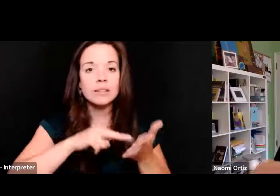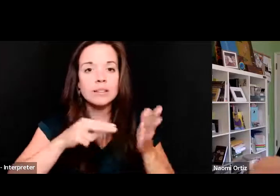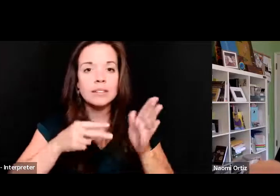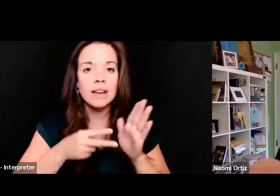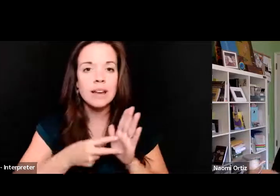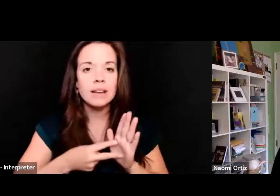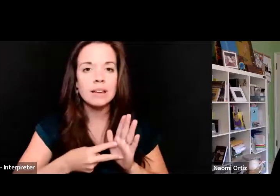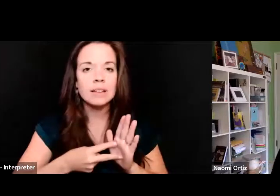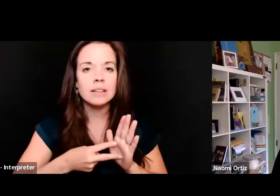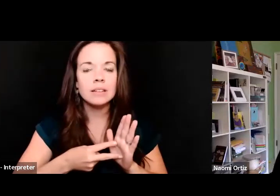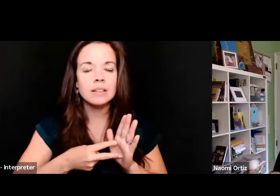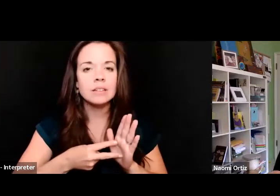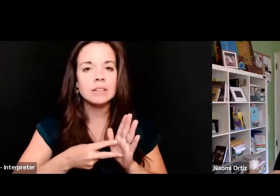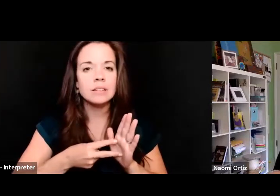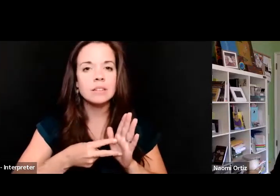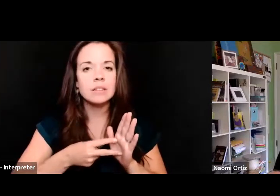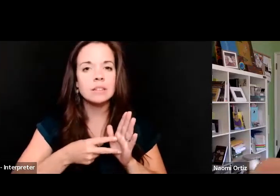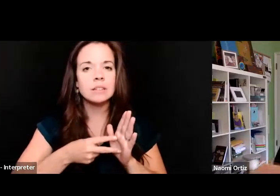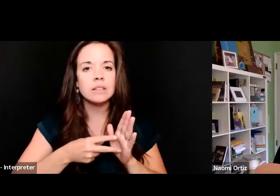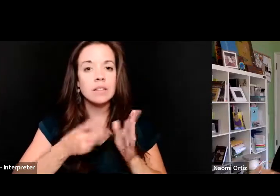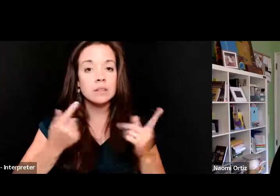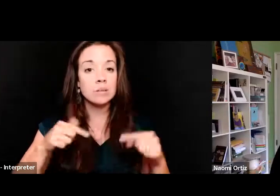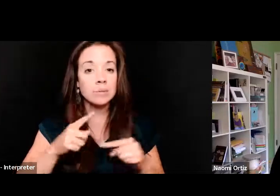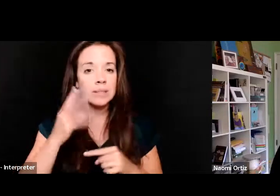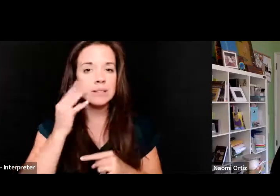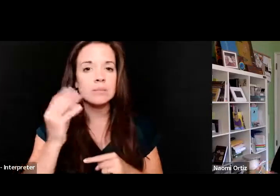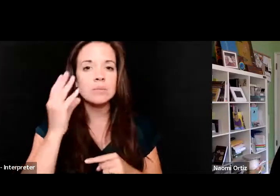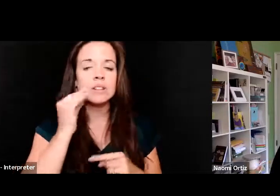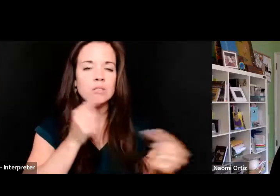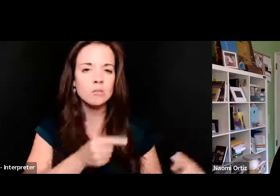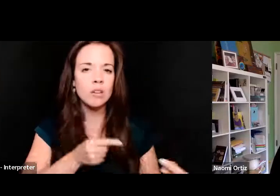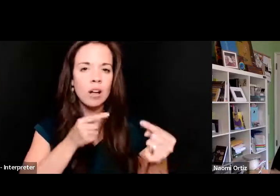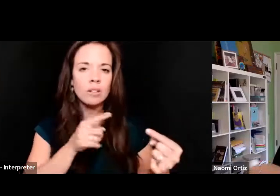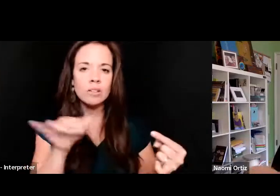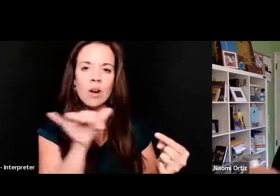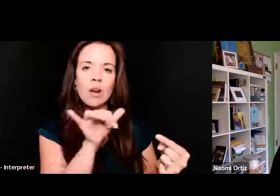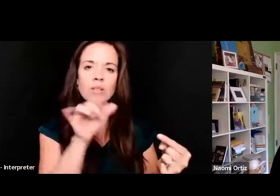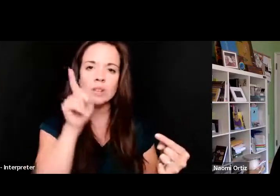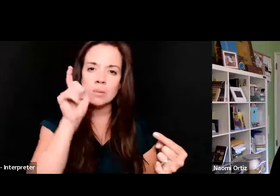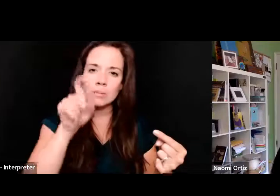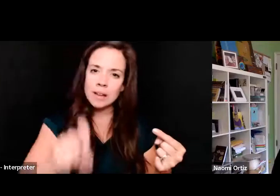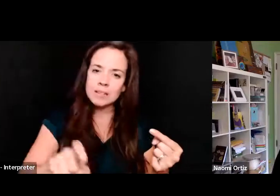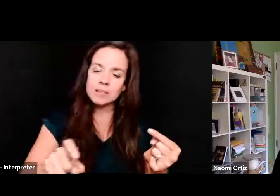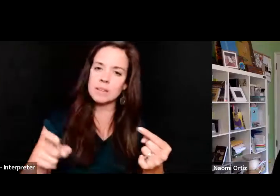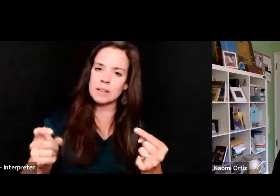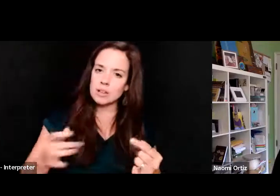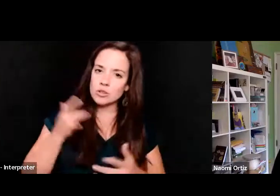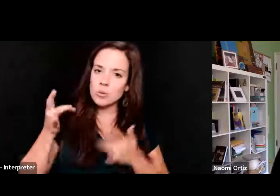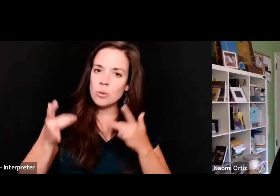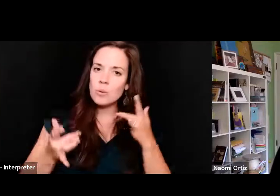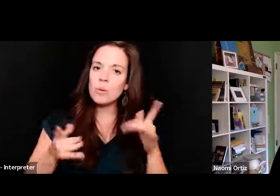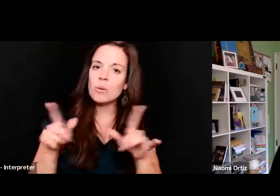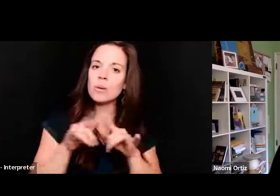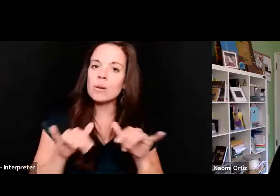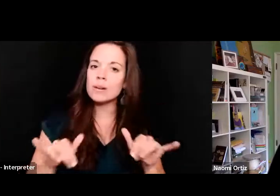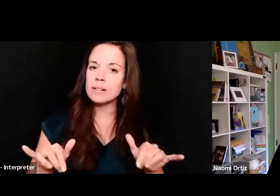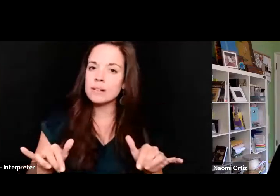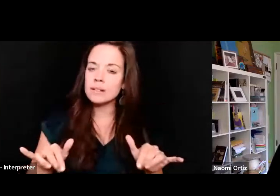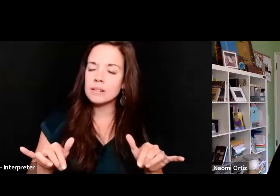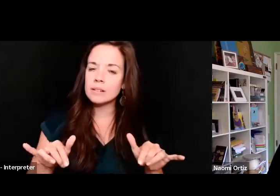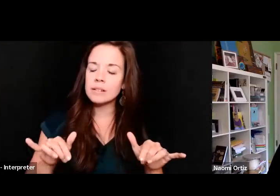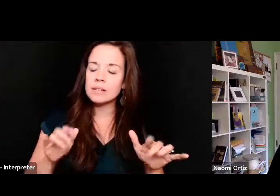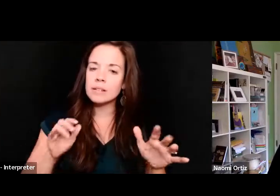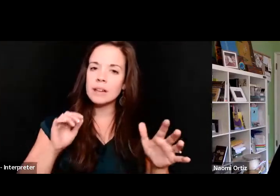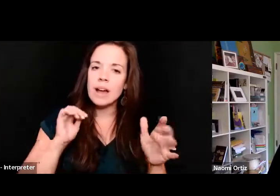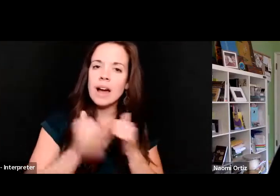is when there is struggle there also must be a tending of joy. How do we